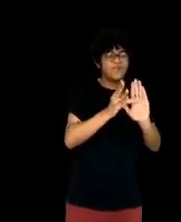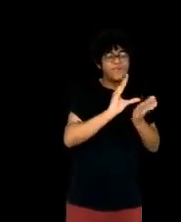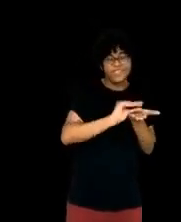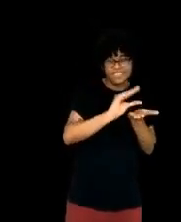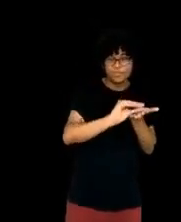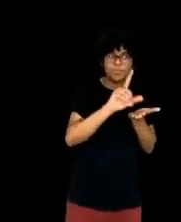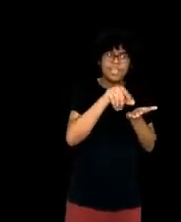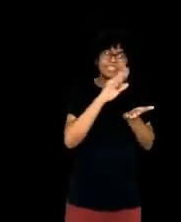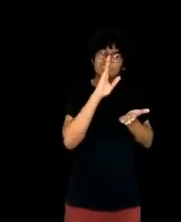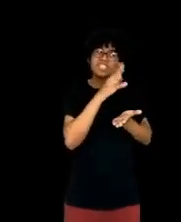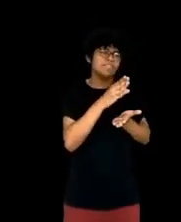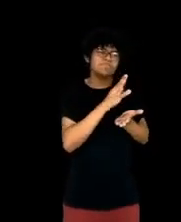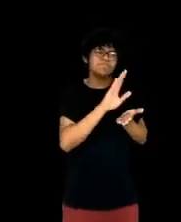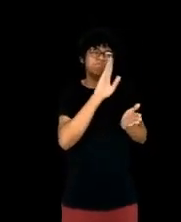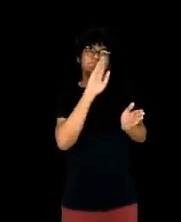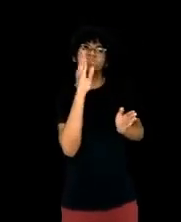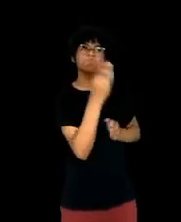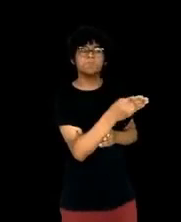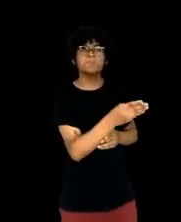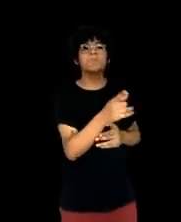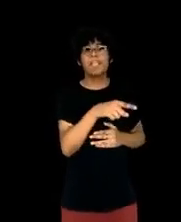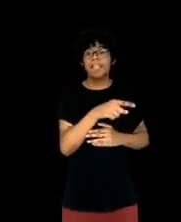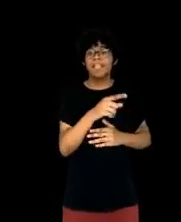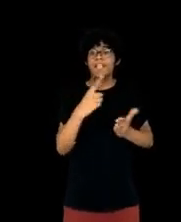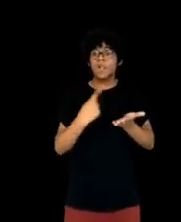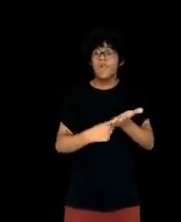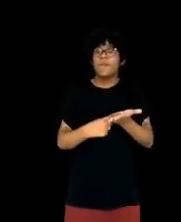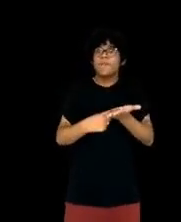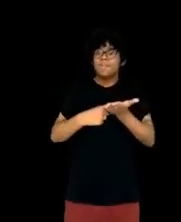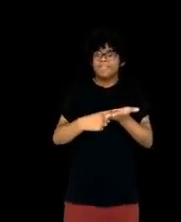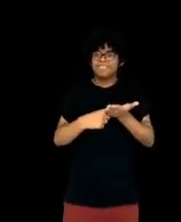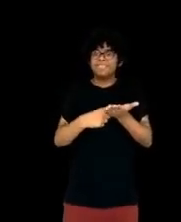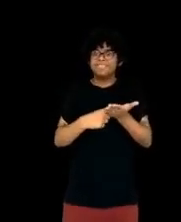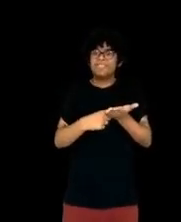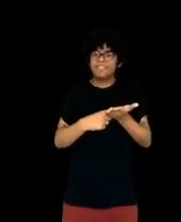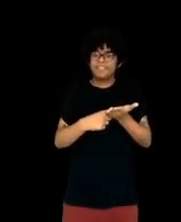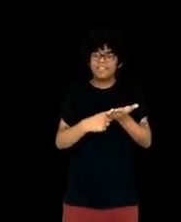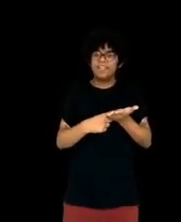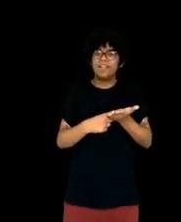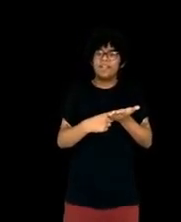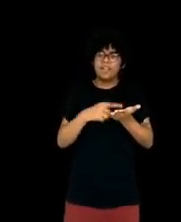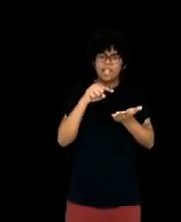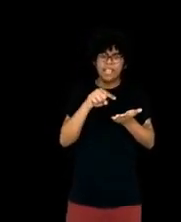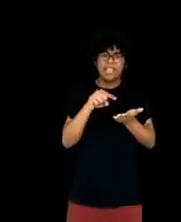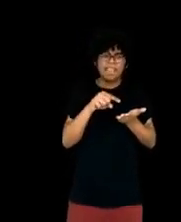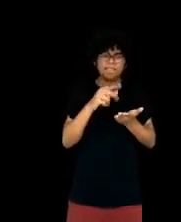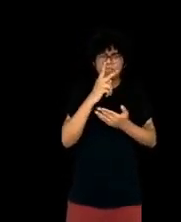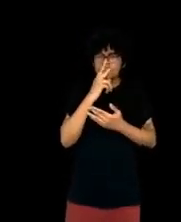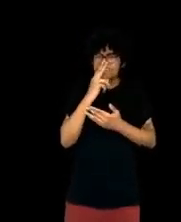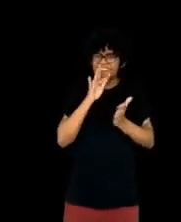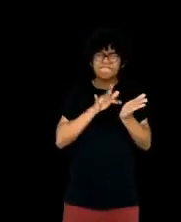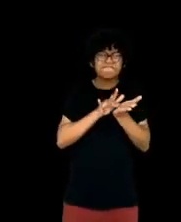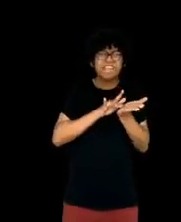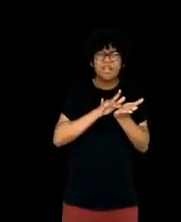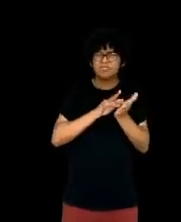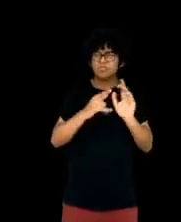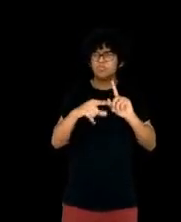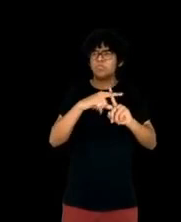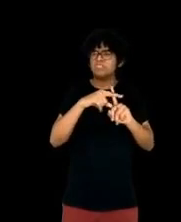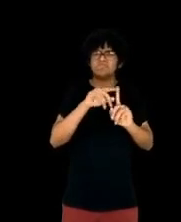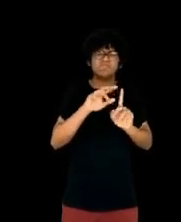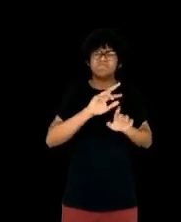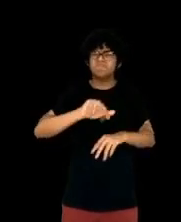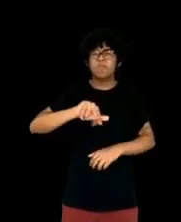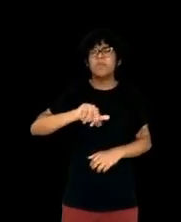good content targeting was much less than the investment that had been made in making them a little bit less